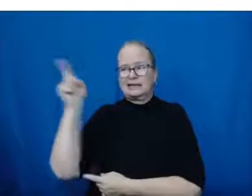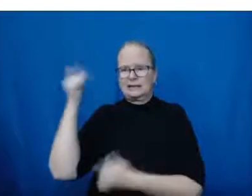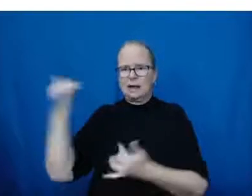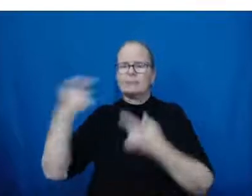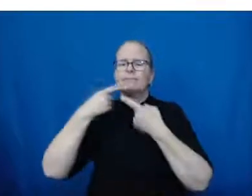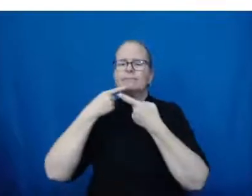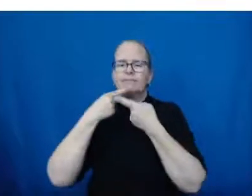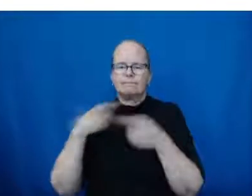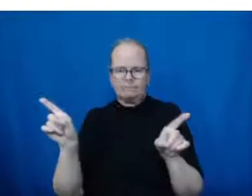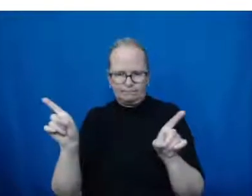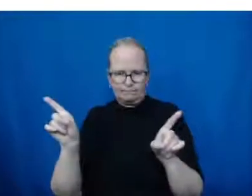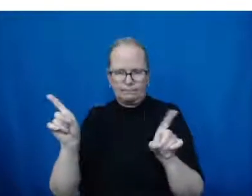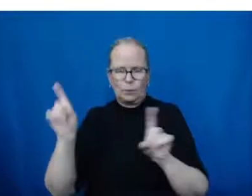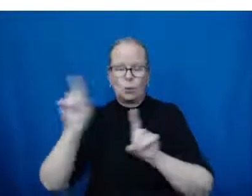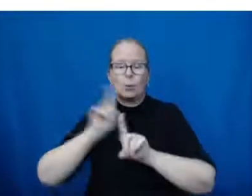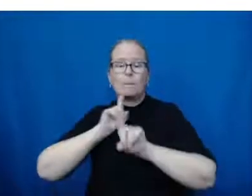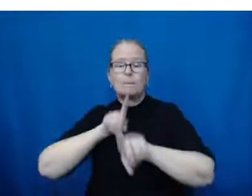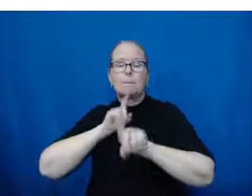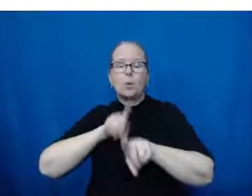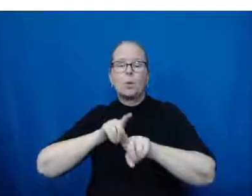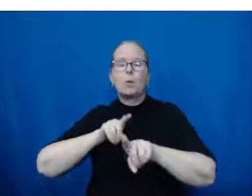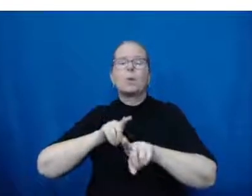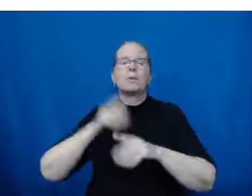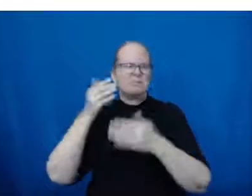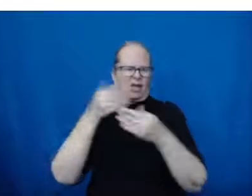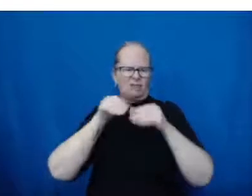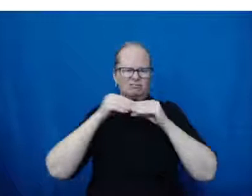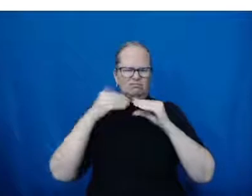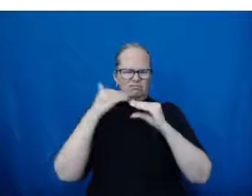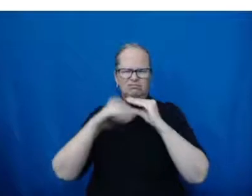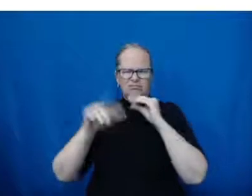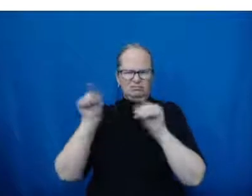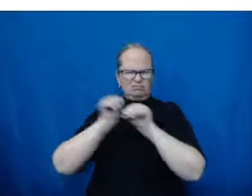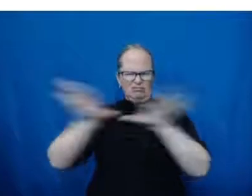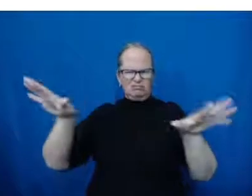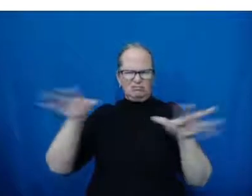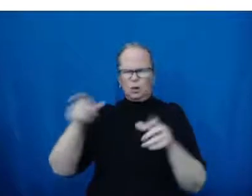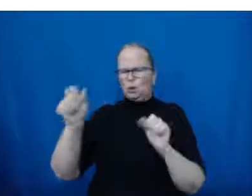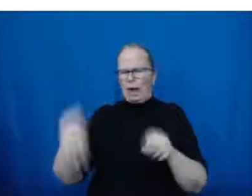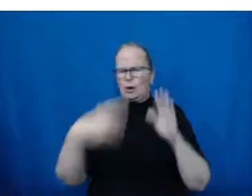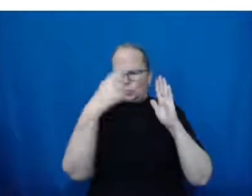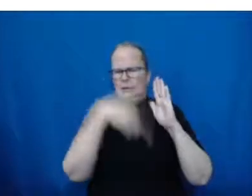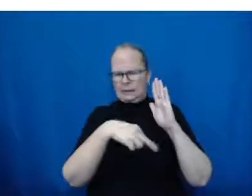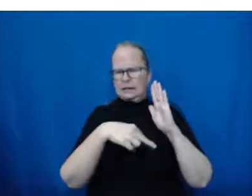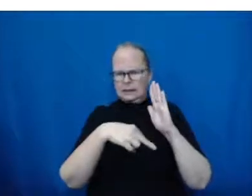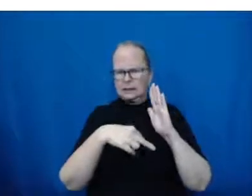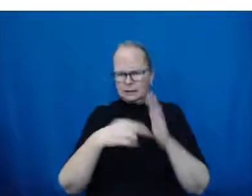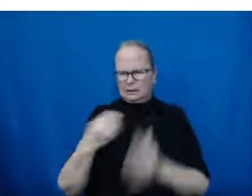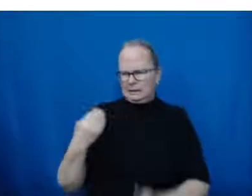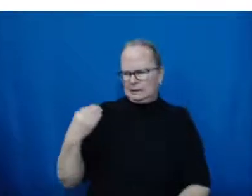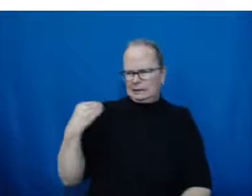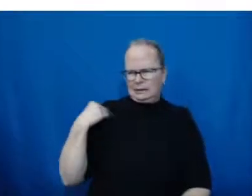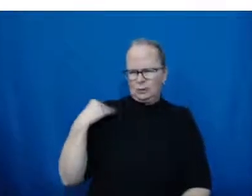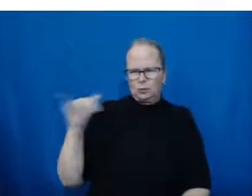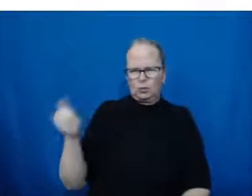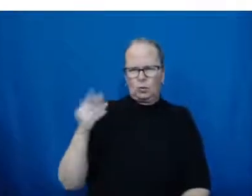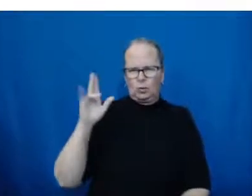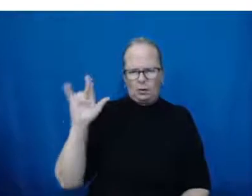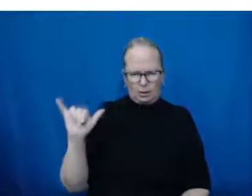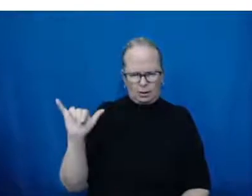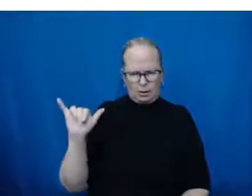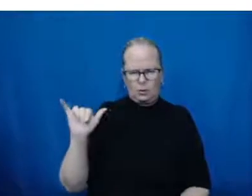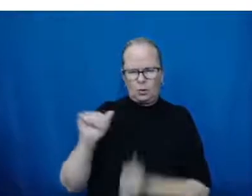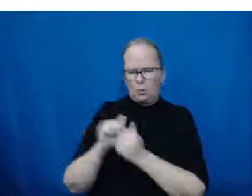again, I believe back in July when the Cochrane review came out, that at this time, ivermectin should not be prescribed or taken to prevent COVID-19